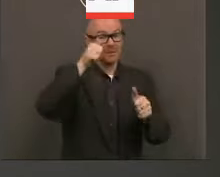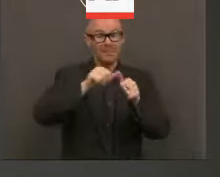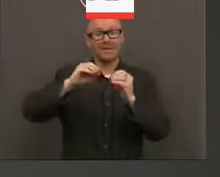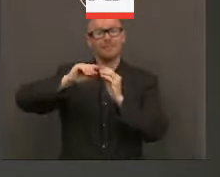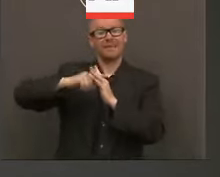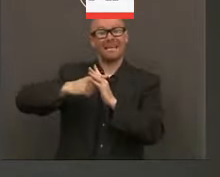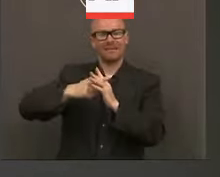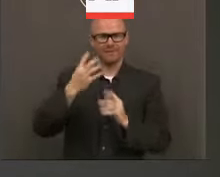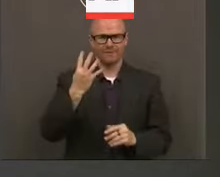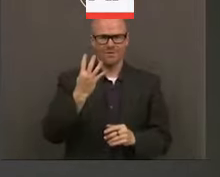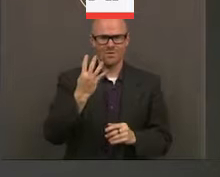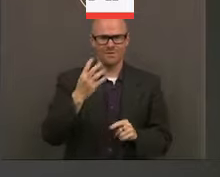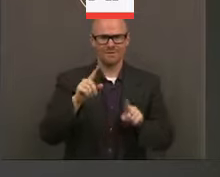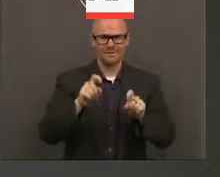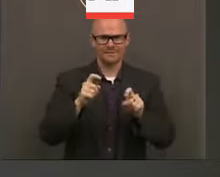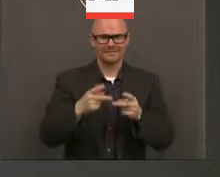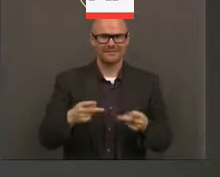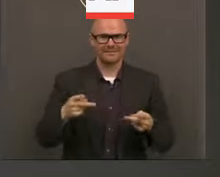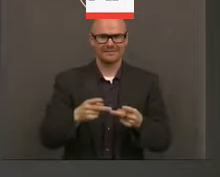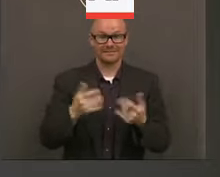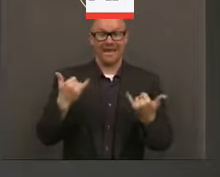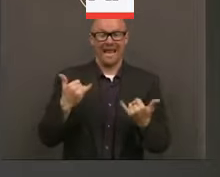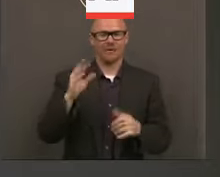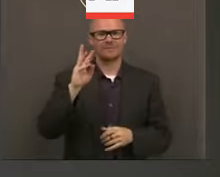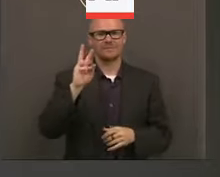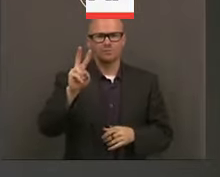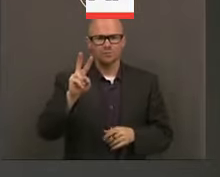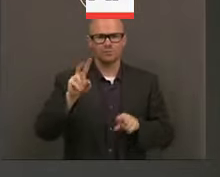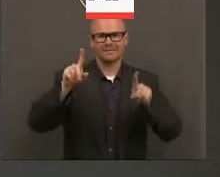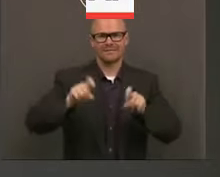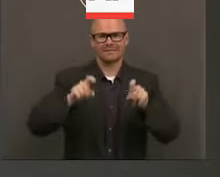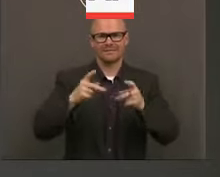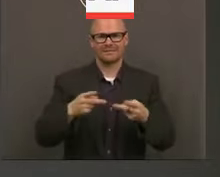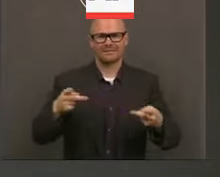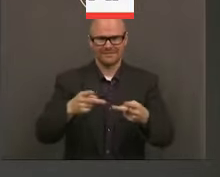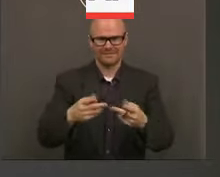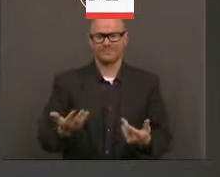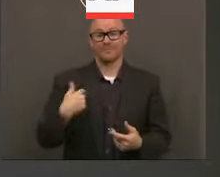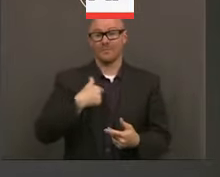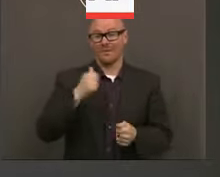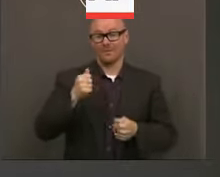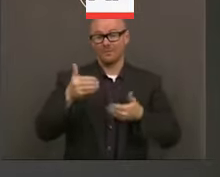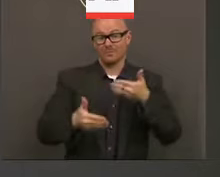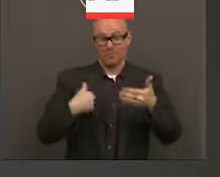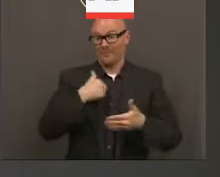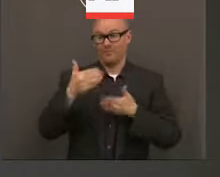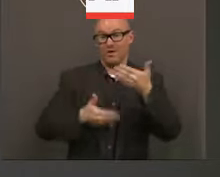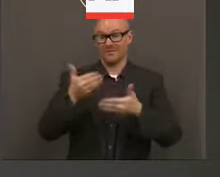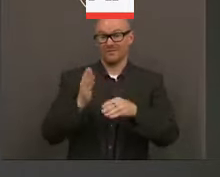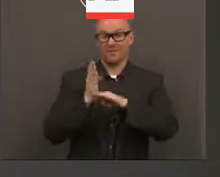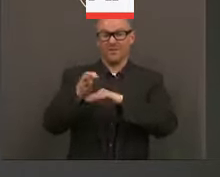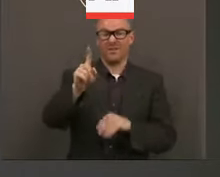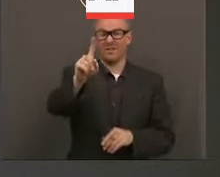four. So 62 now and growing. We've made a process over 102,000 tests to date,